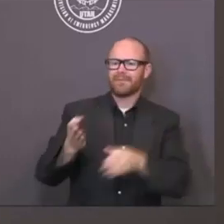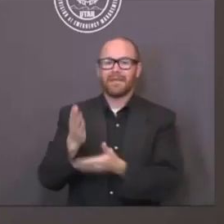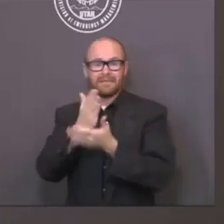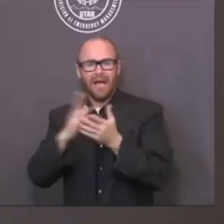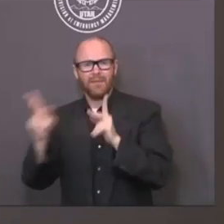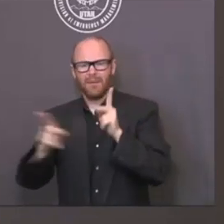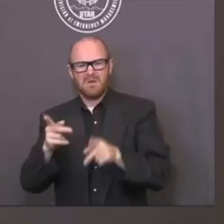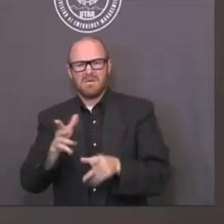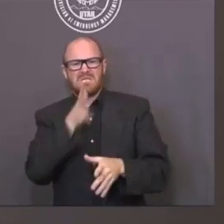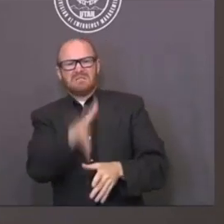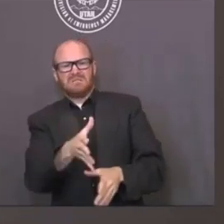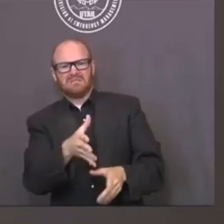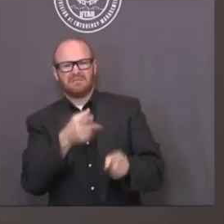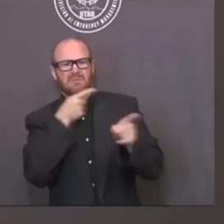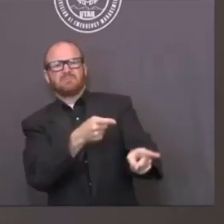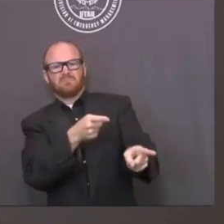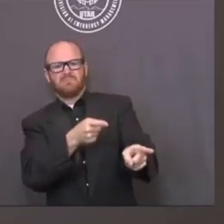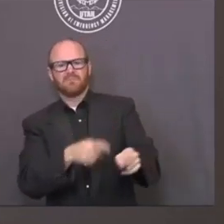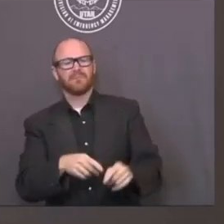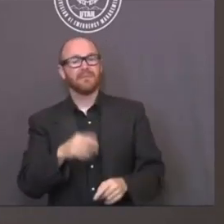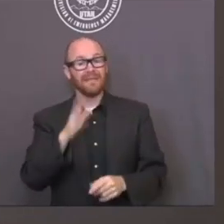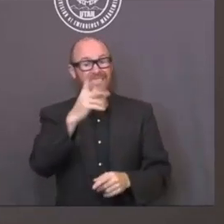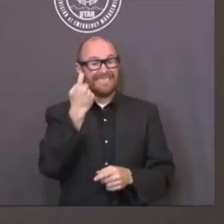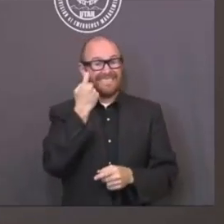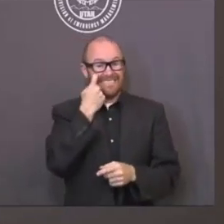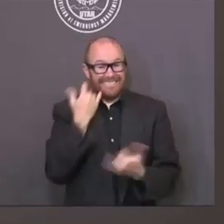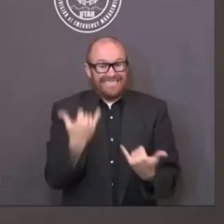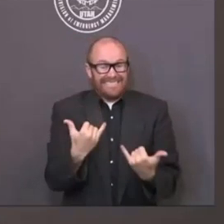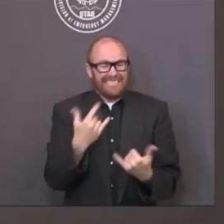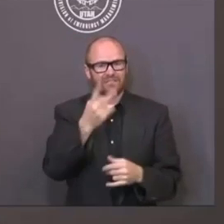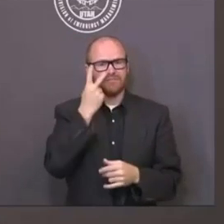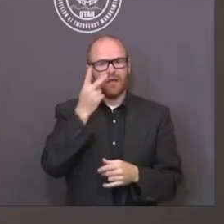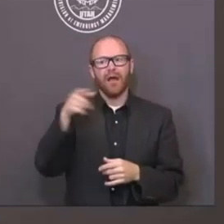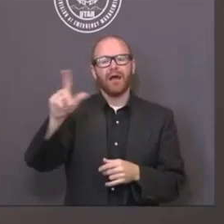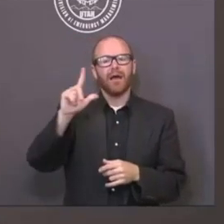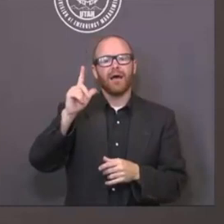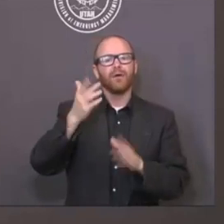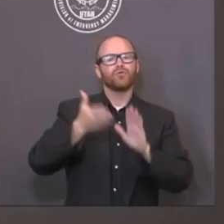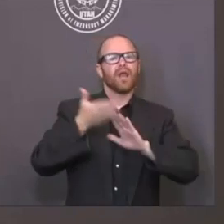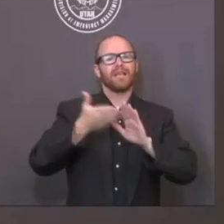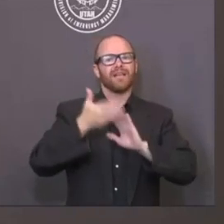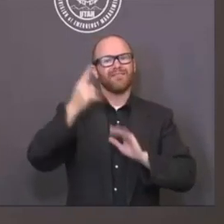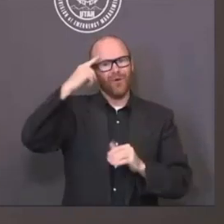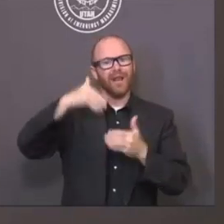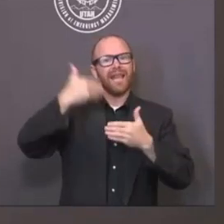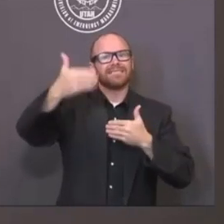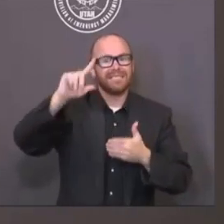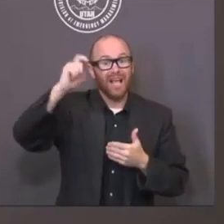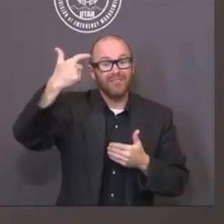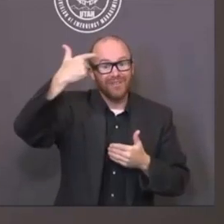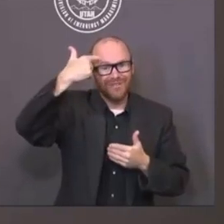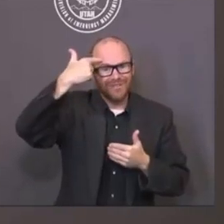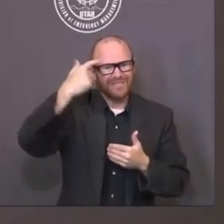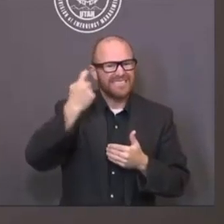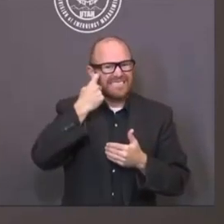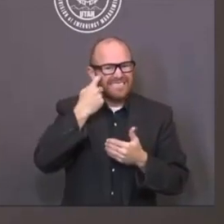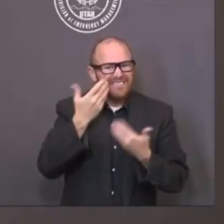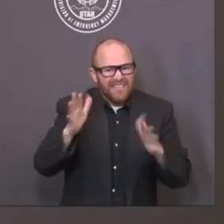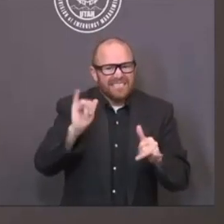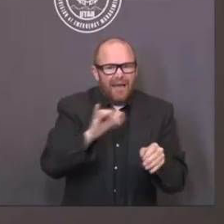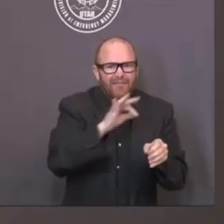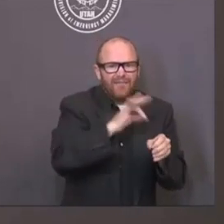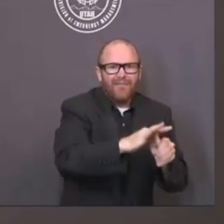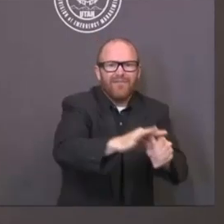there. Maybe it will become less politicized, I hope. We don't want to have a divisive situation where people rebel.